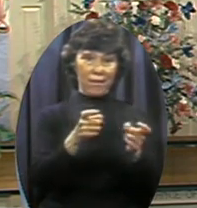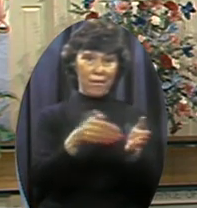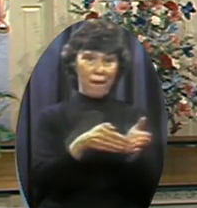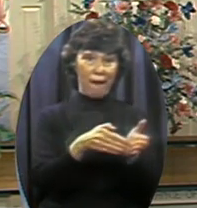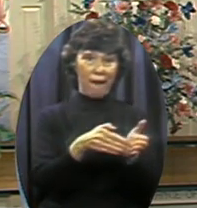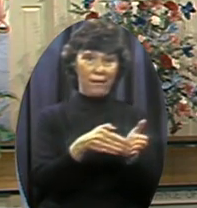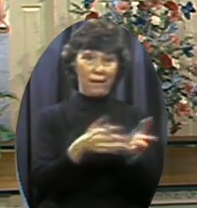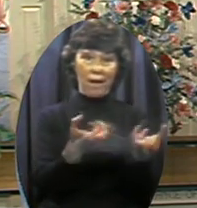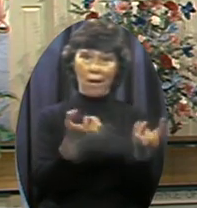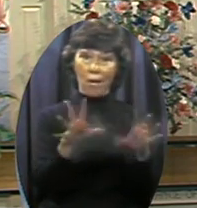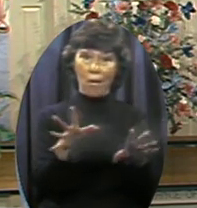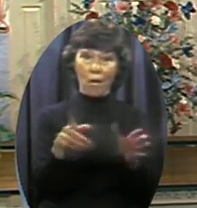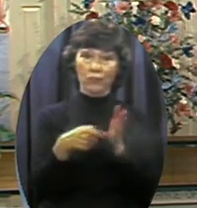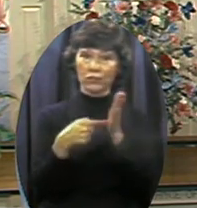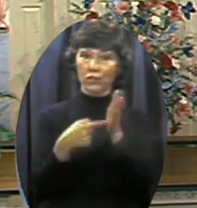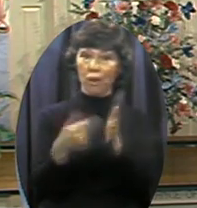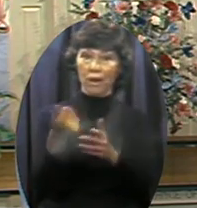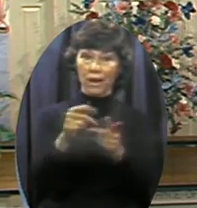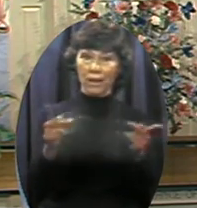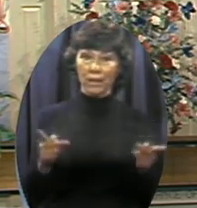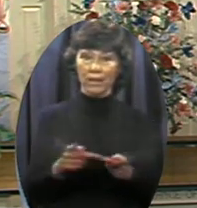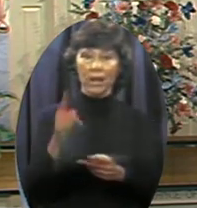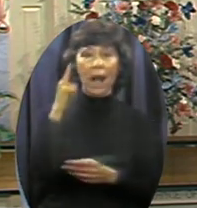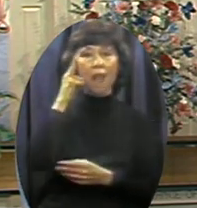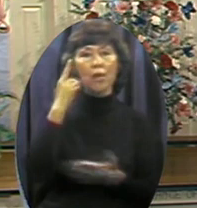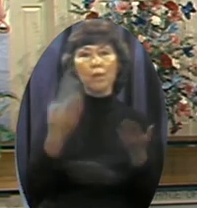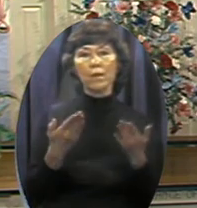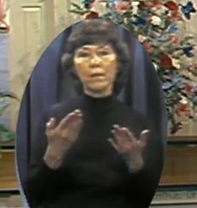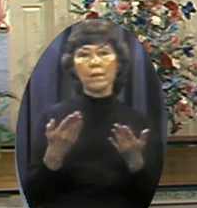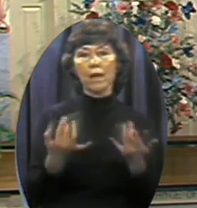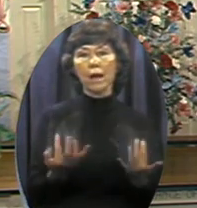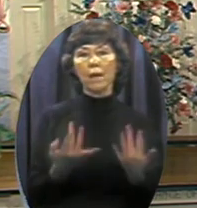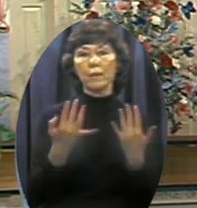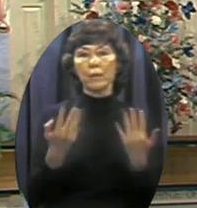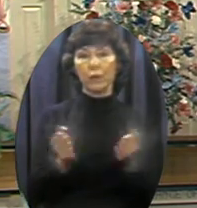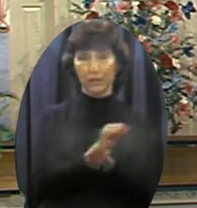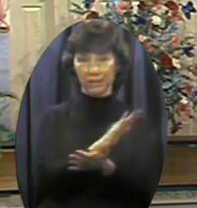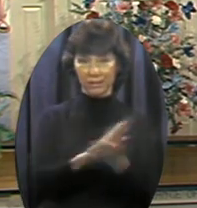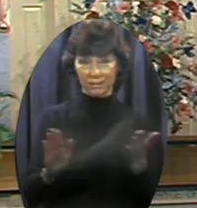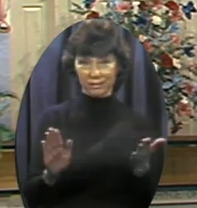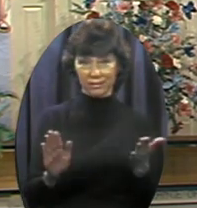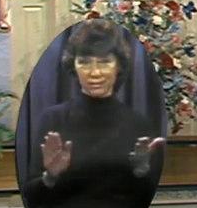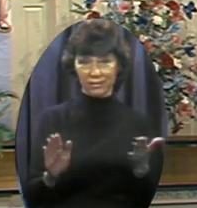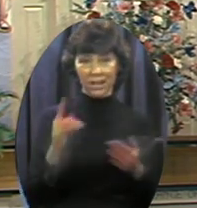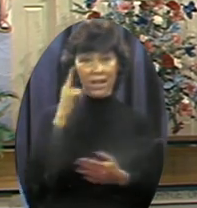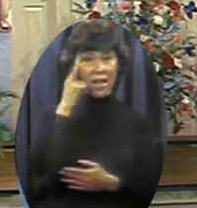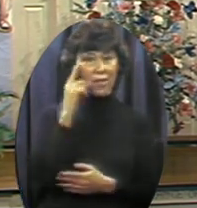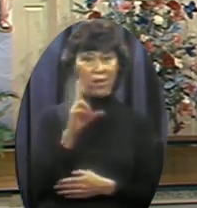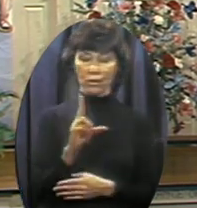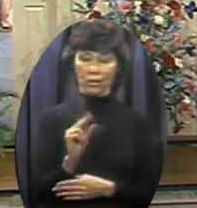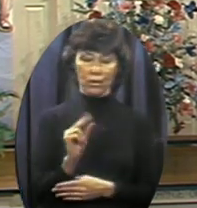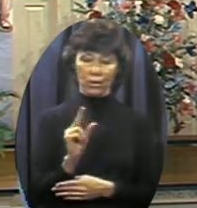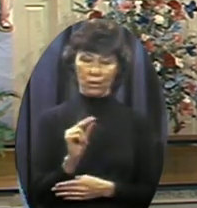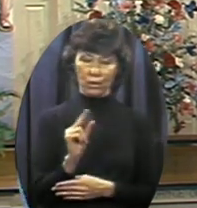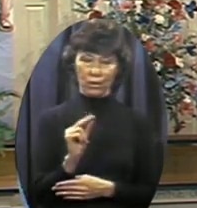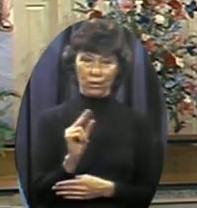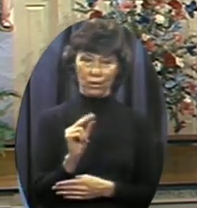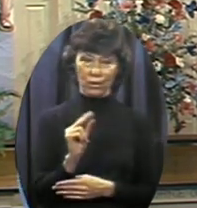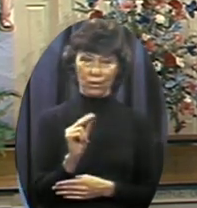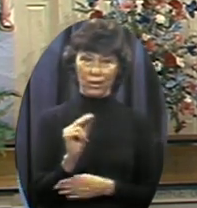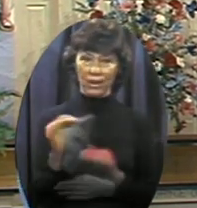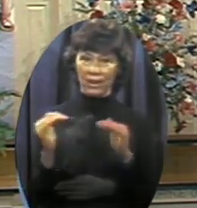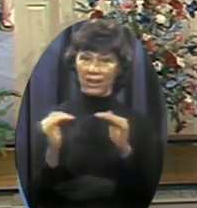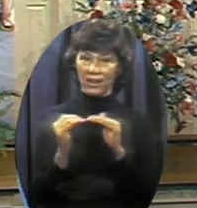certainly don't want to fly it anywhere I thought maybe I would burn it But then I thought no I'd be equating myself And identifying